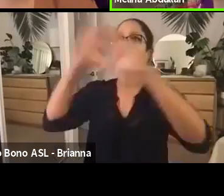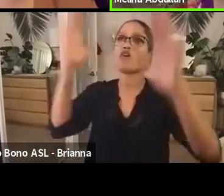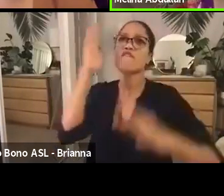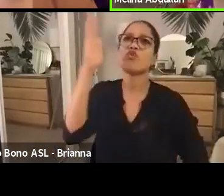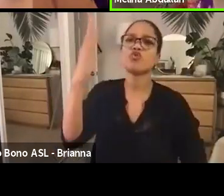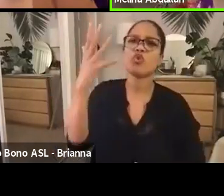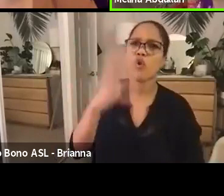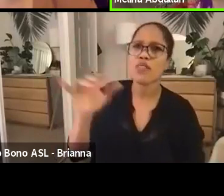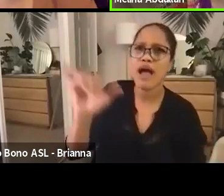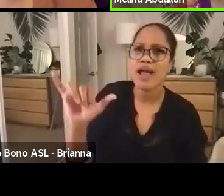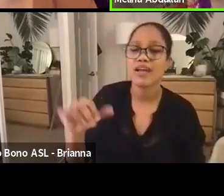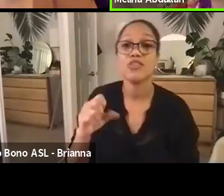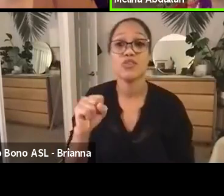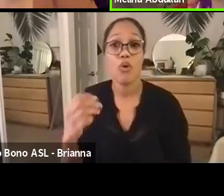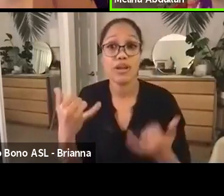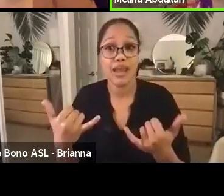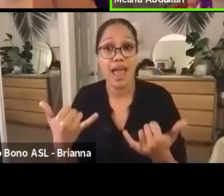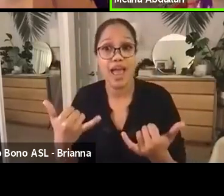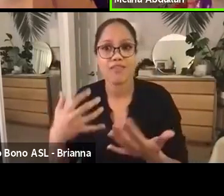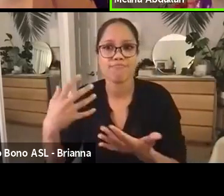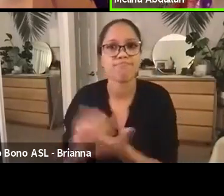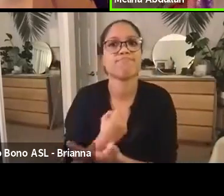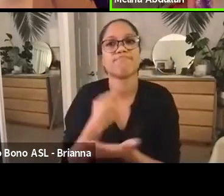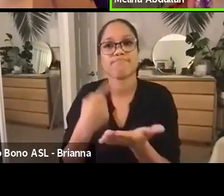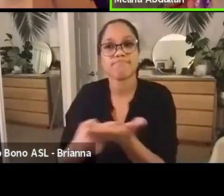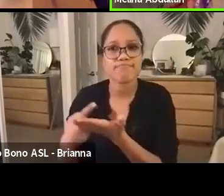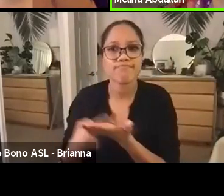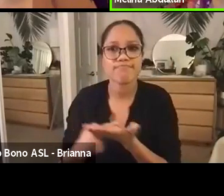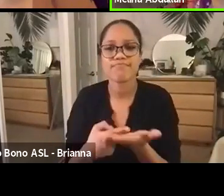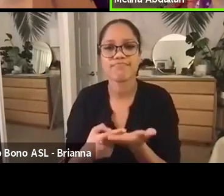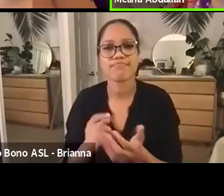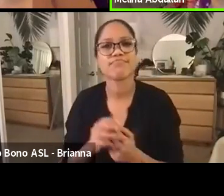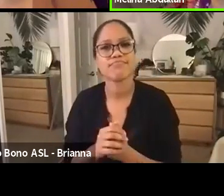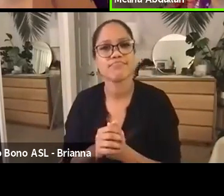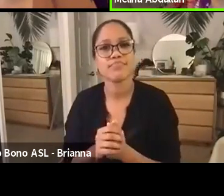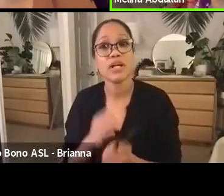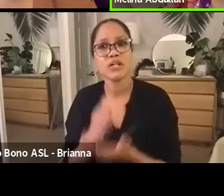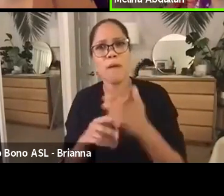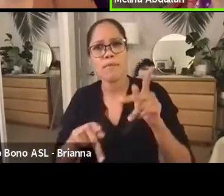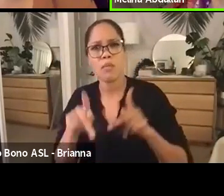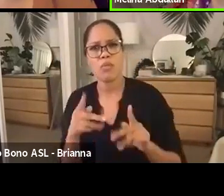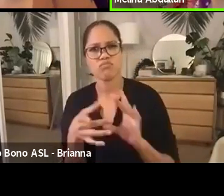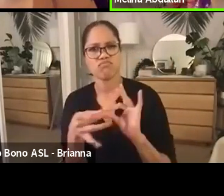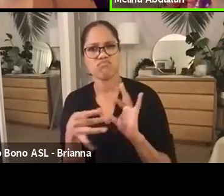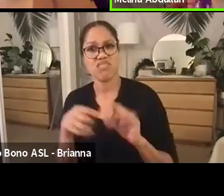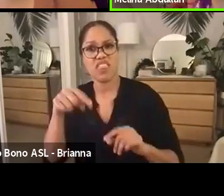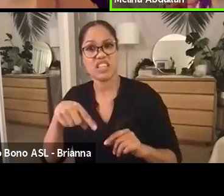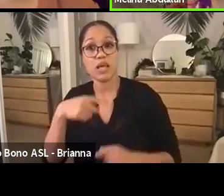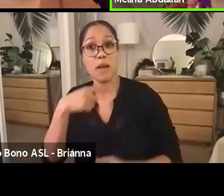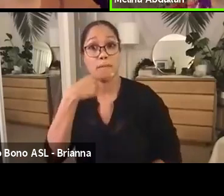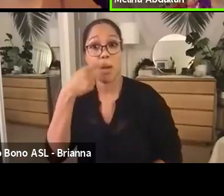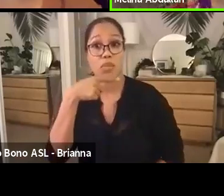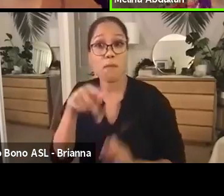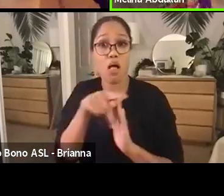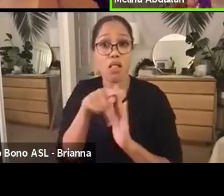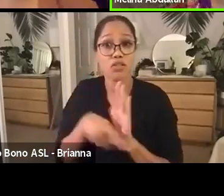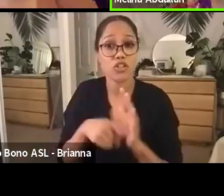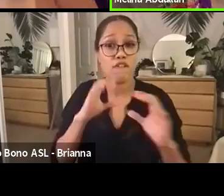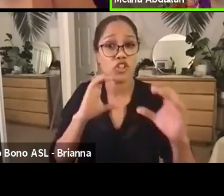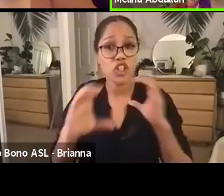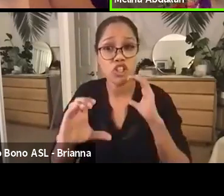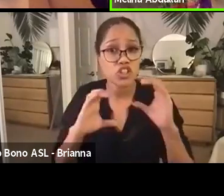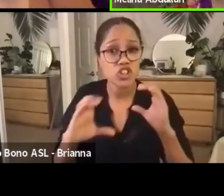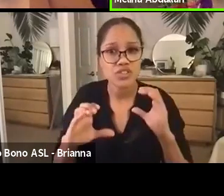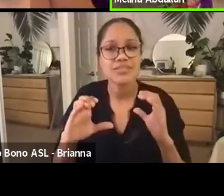conversation today is really, in my view, people are going to say, isn't this a public policy conversation? It is a public policy conversation,